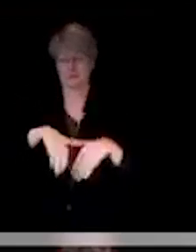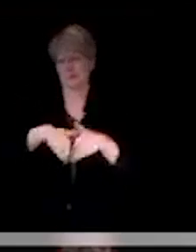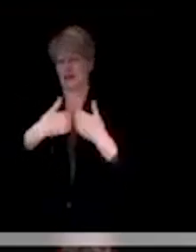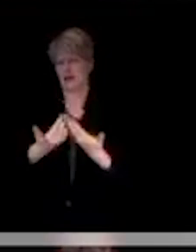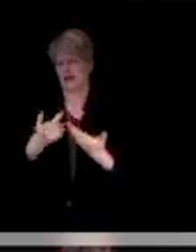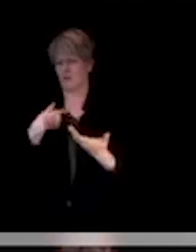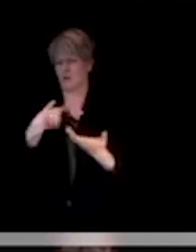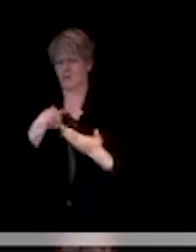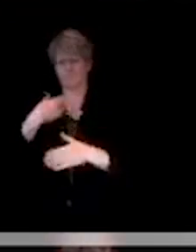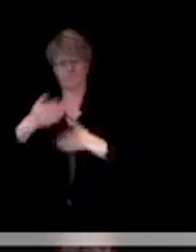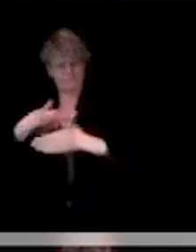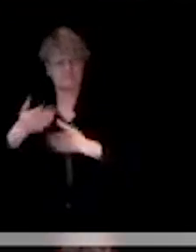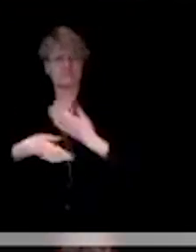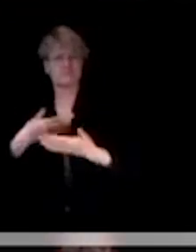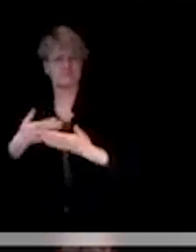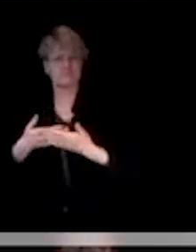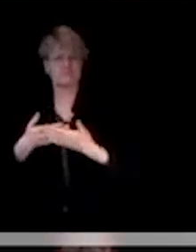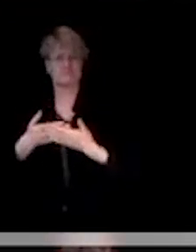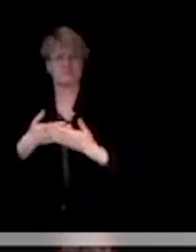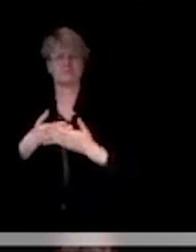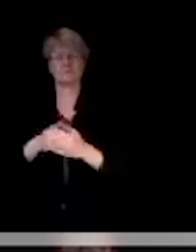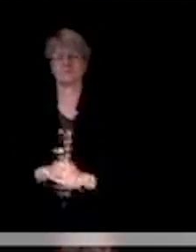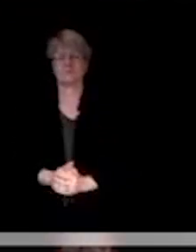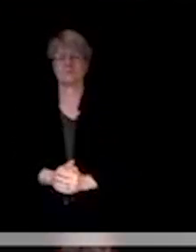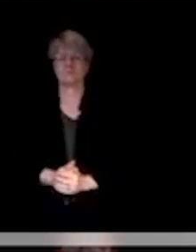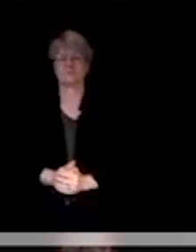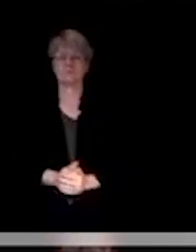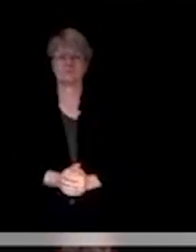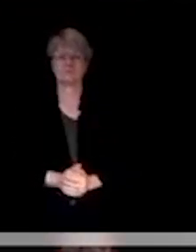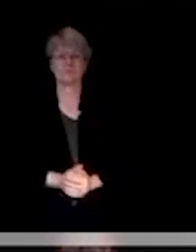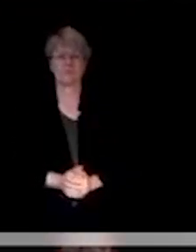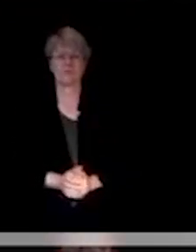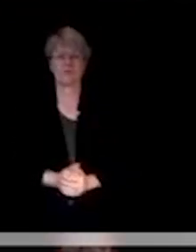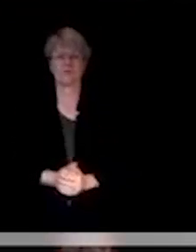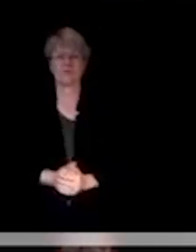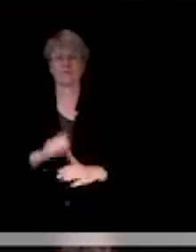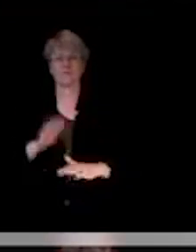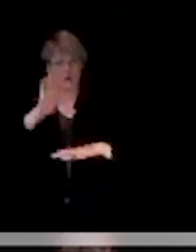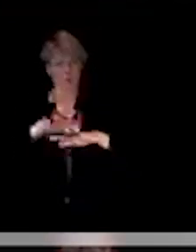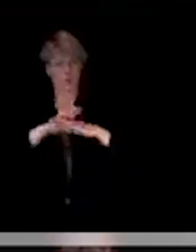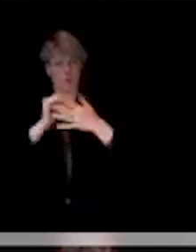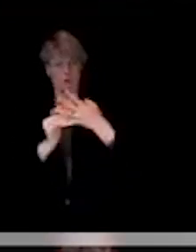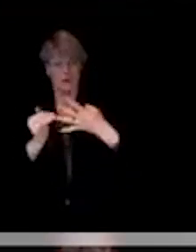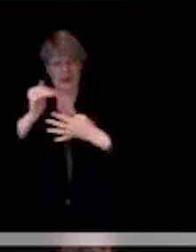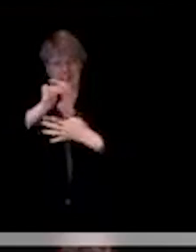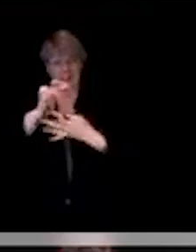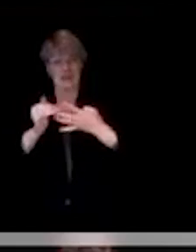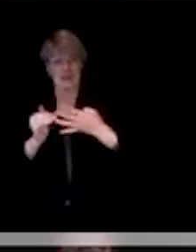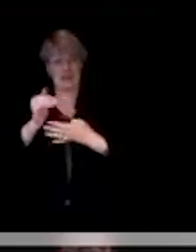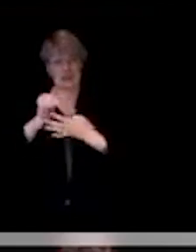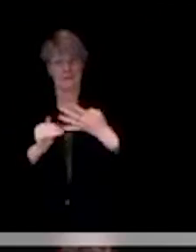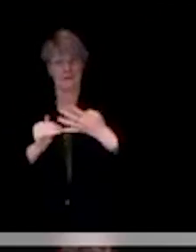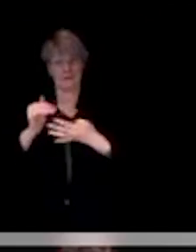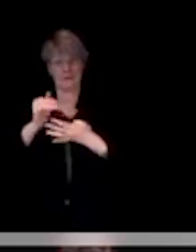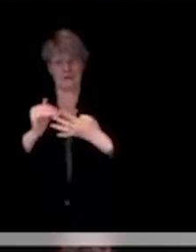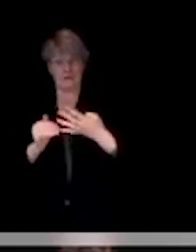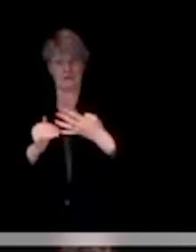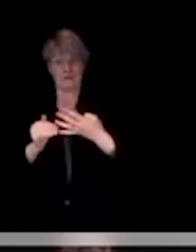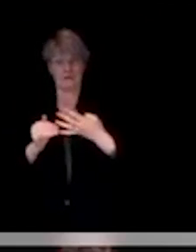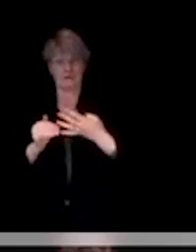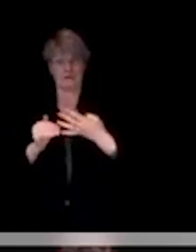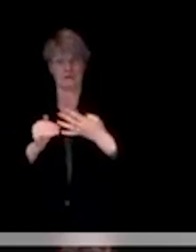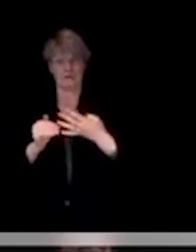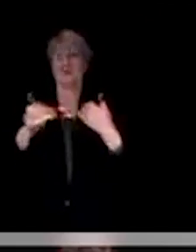way this works is the COVID alert level overall is kind of an aggregate of seven